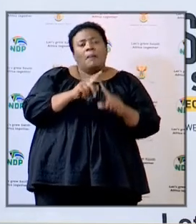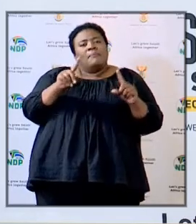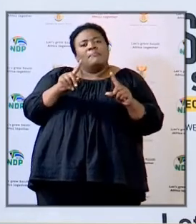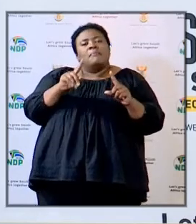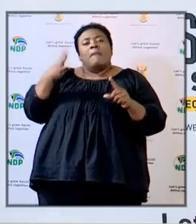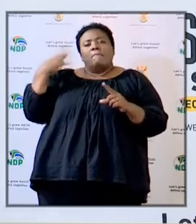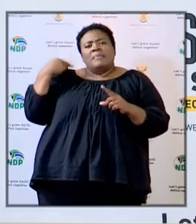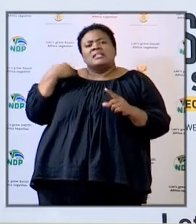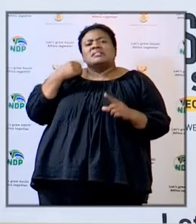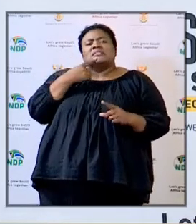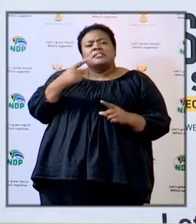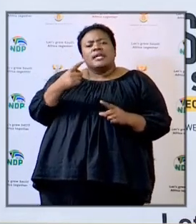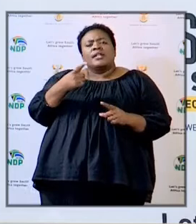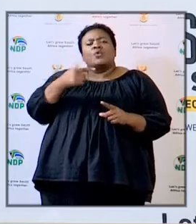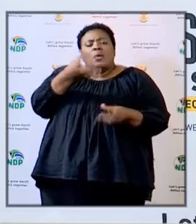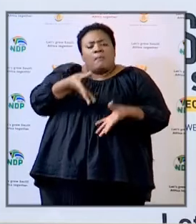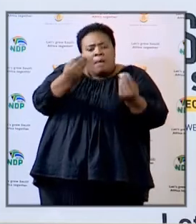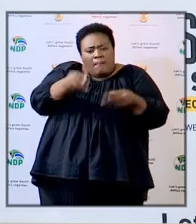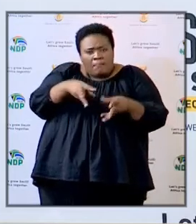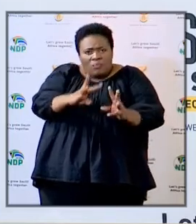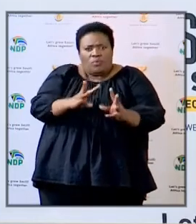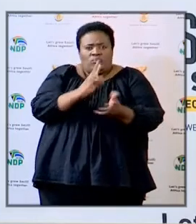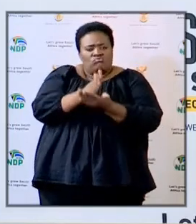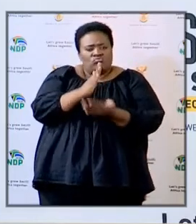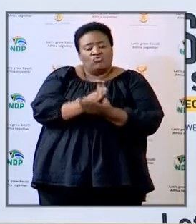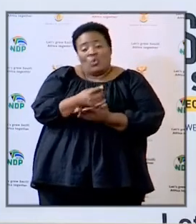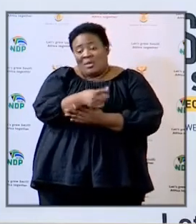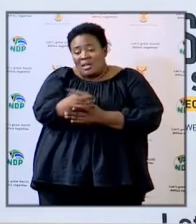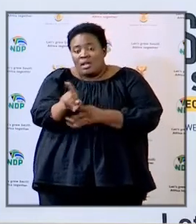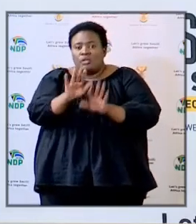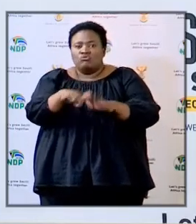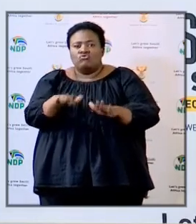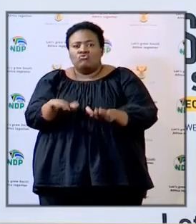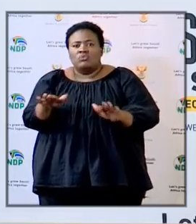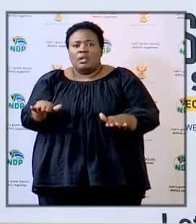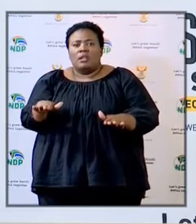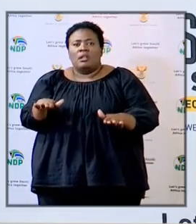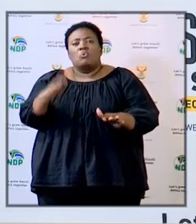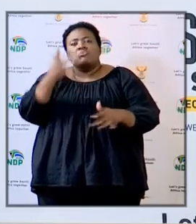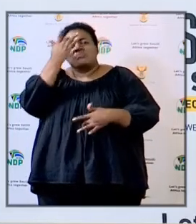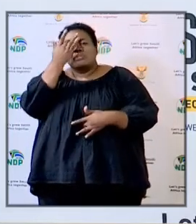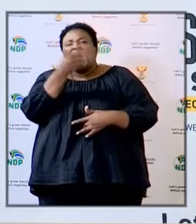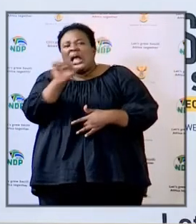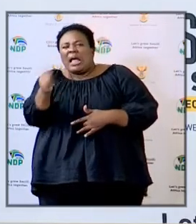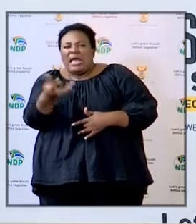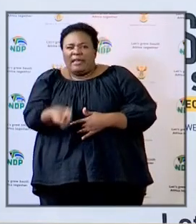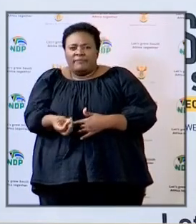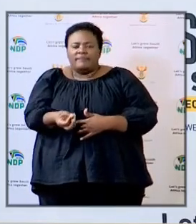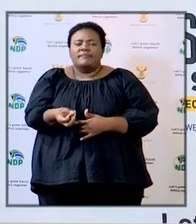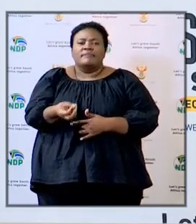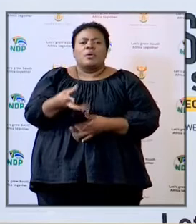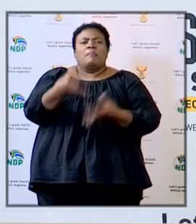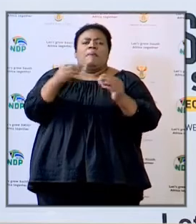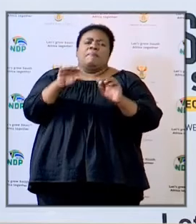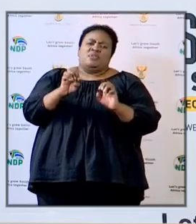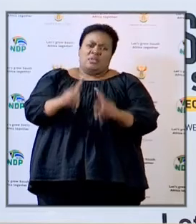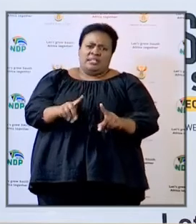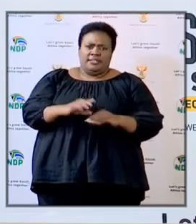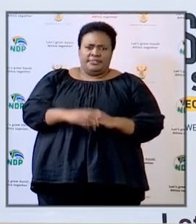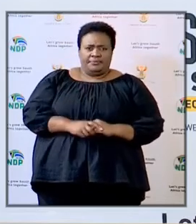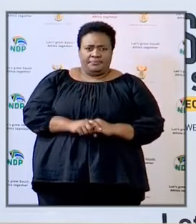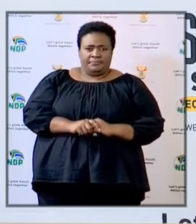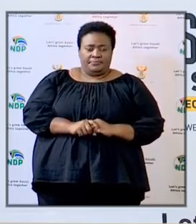receive education so on on Mercedes question of society